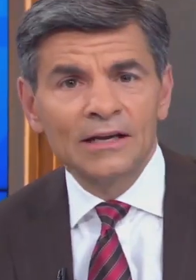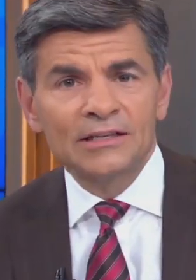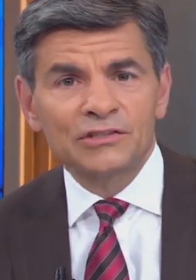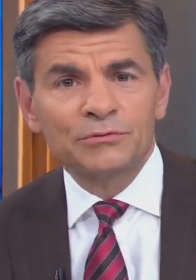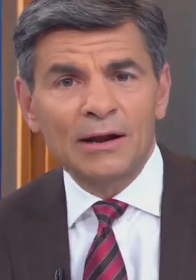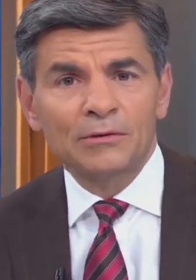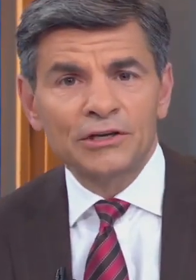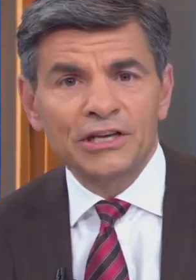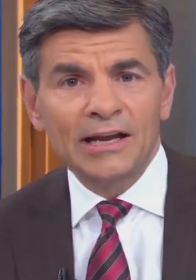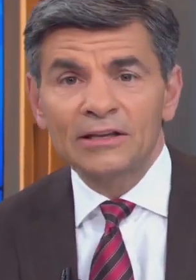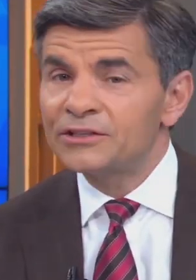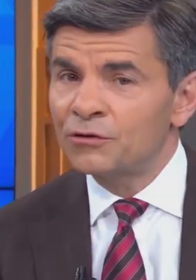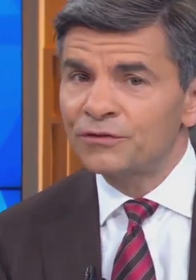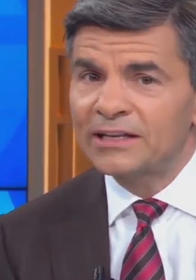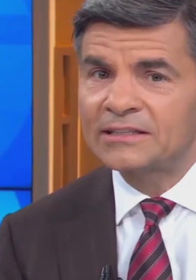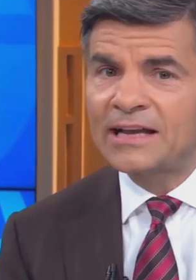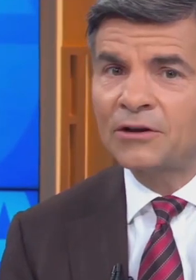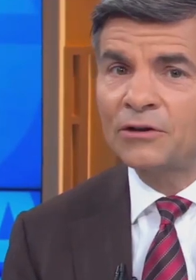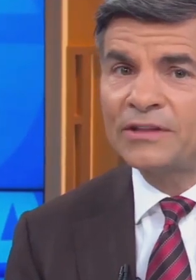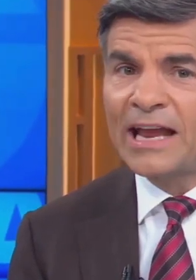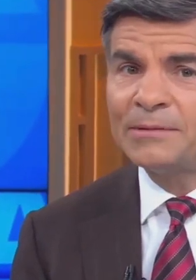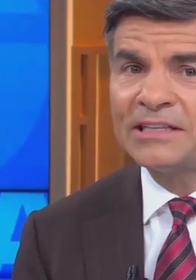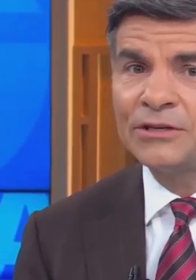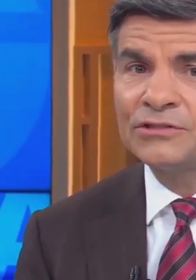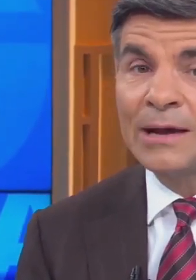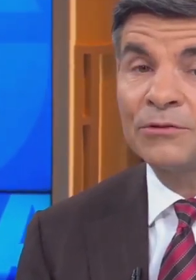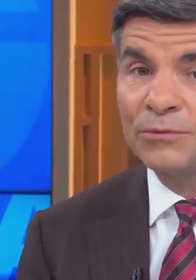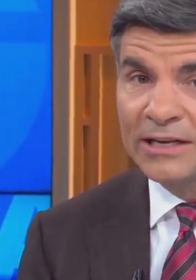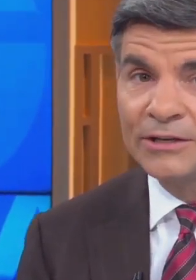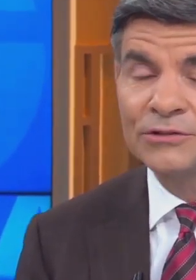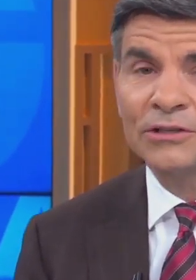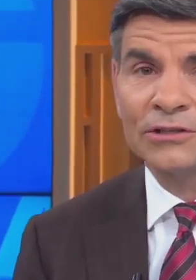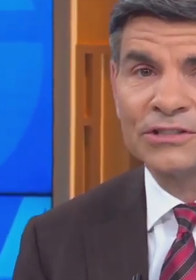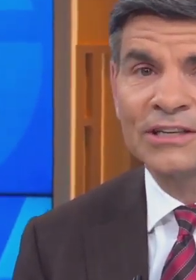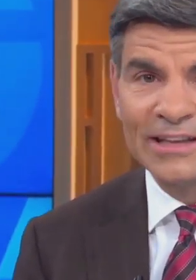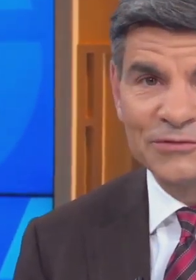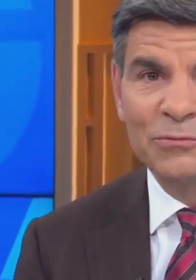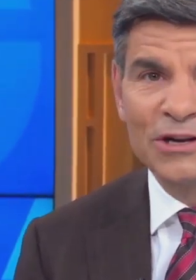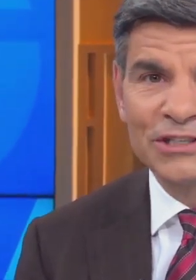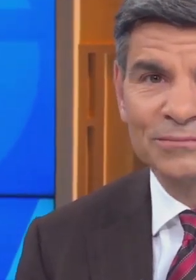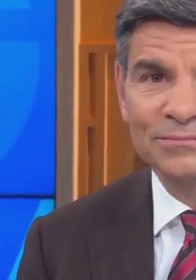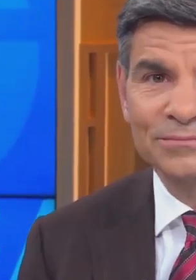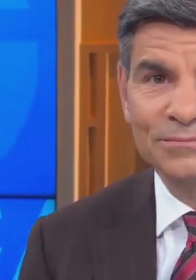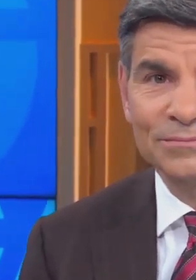here to subscribe to our channel and don't forget to download the ABC News app for breaking news alerts.